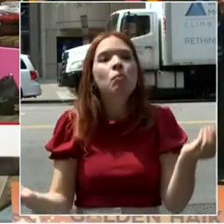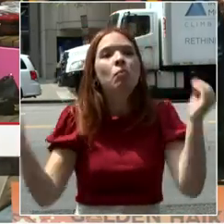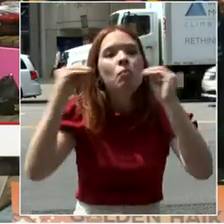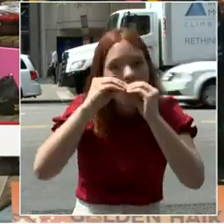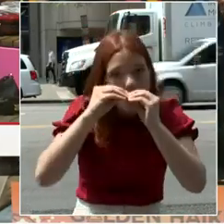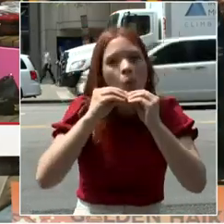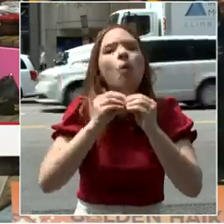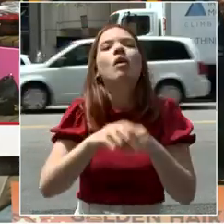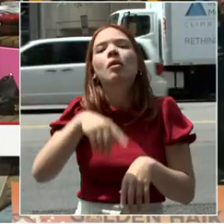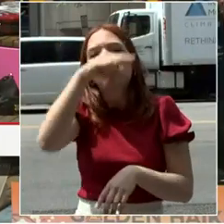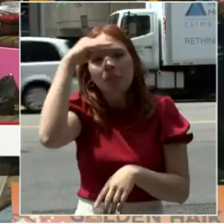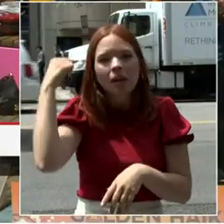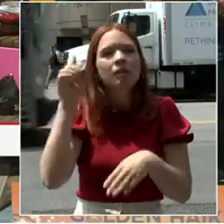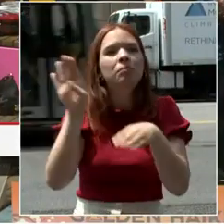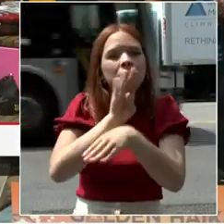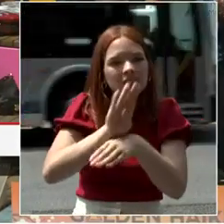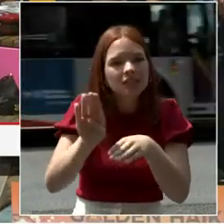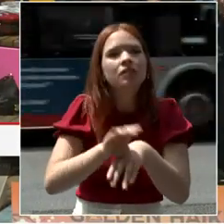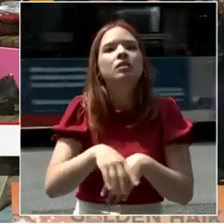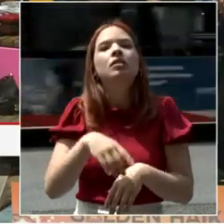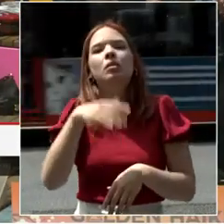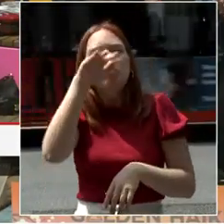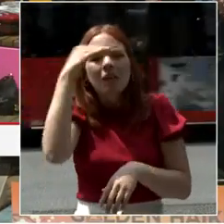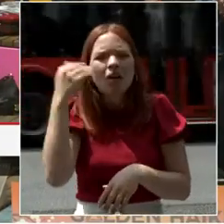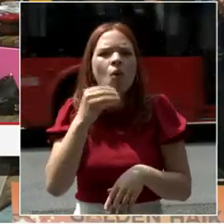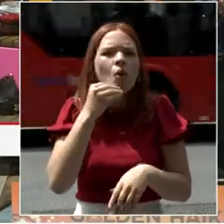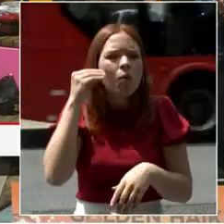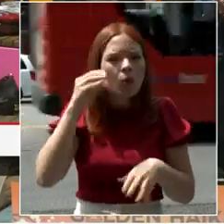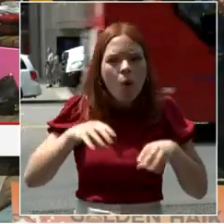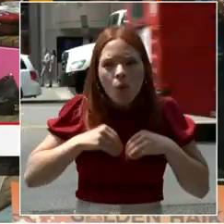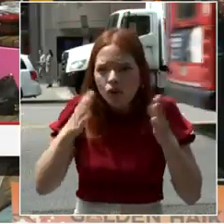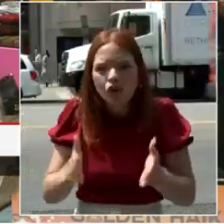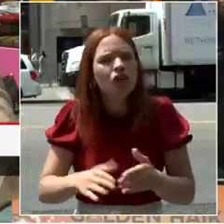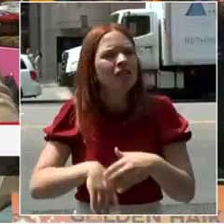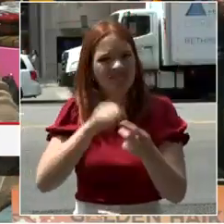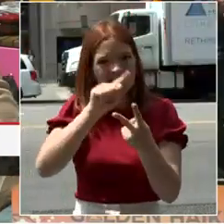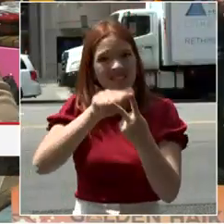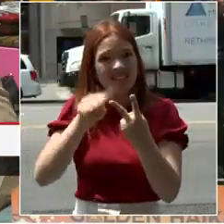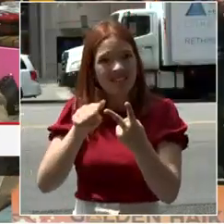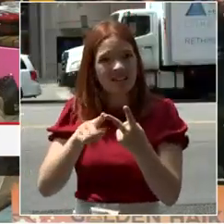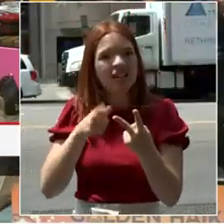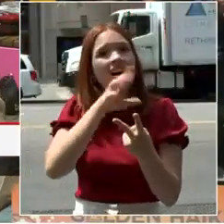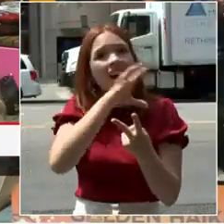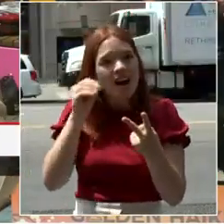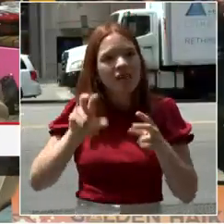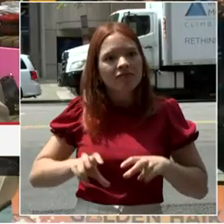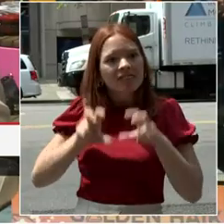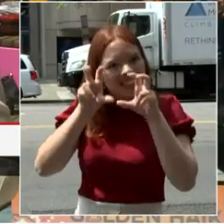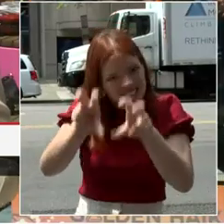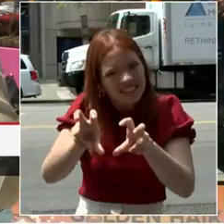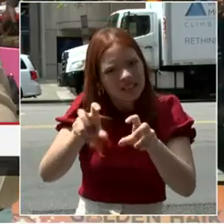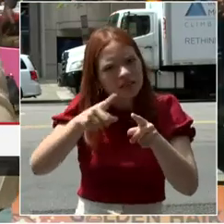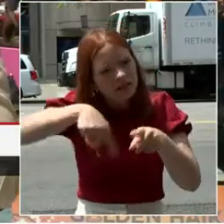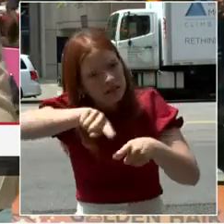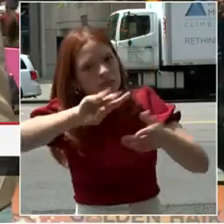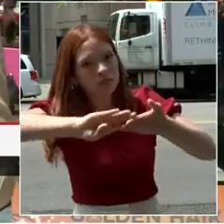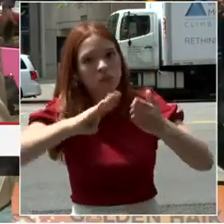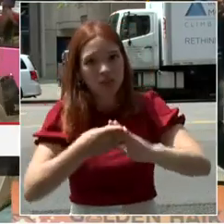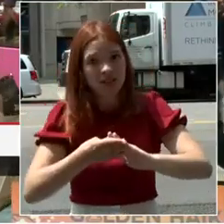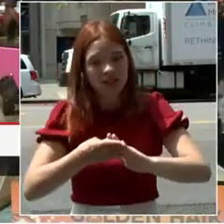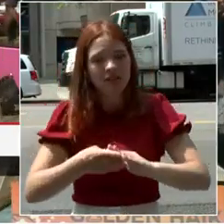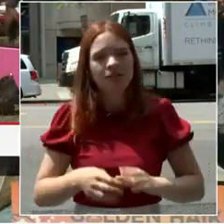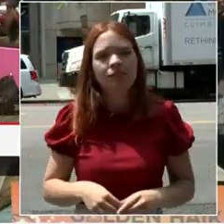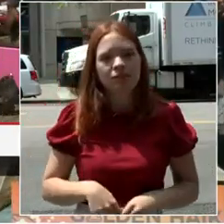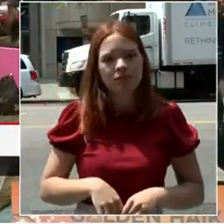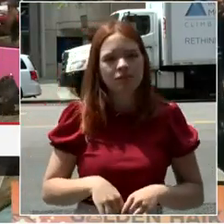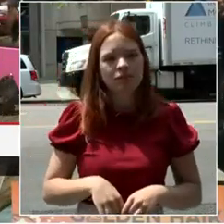homeownership fund and to invest in our neighborhoods. And sometimes in this gets short shrift what I'm about to